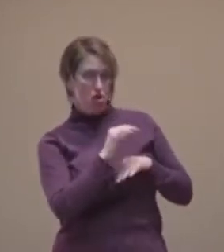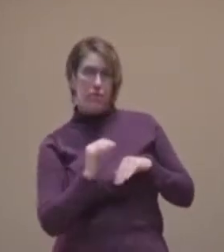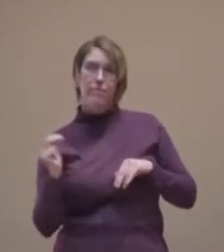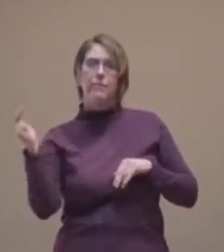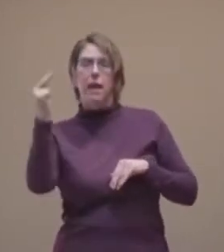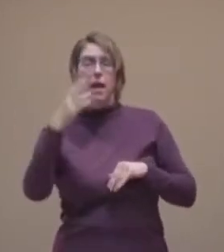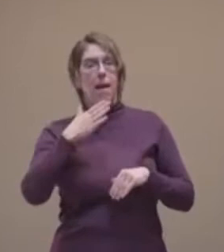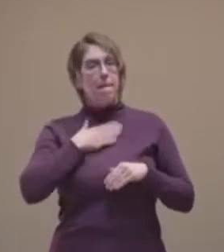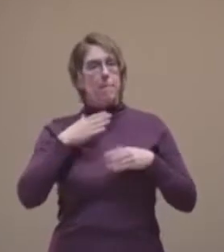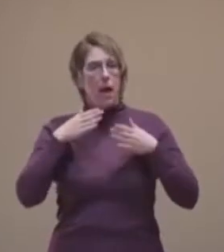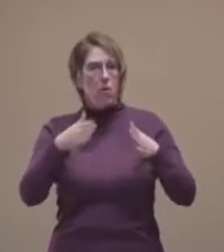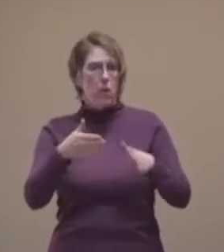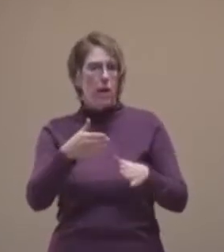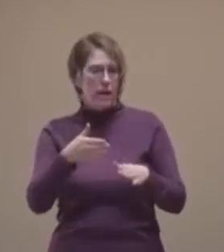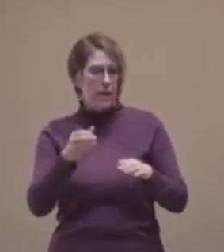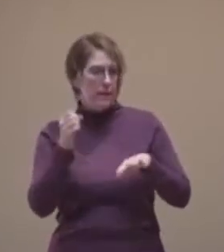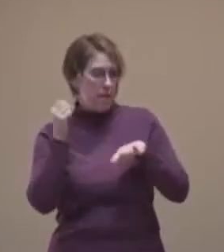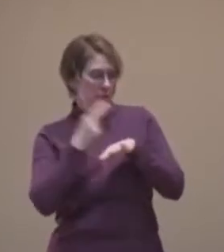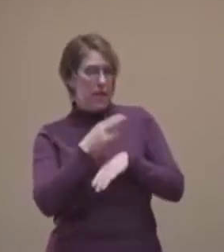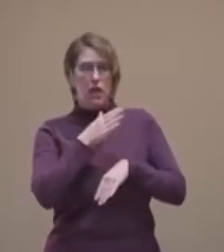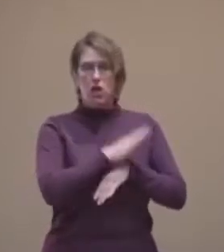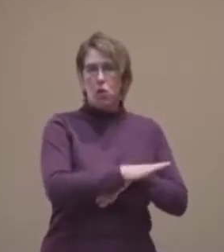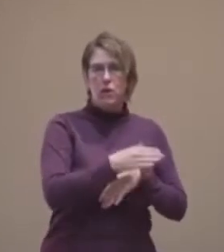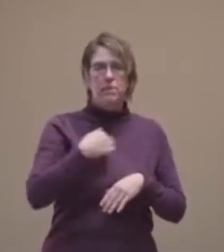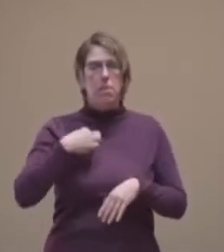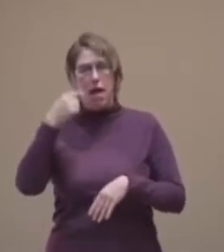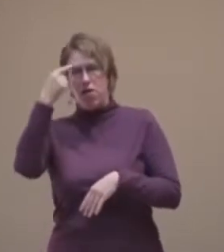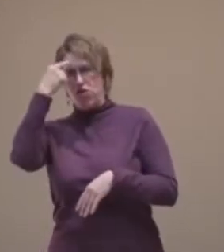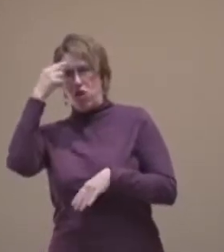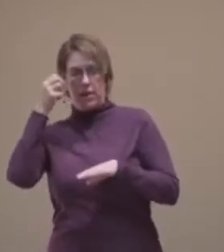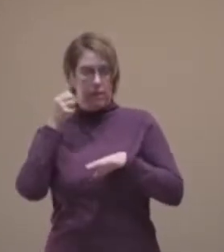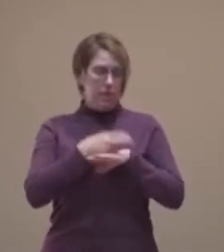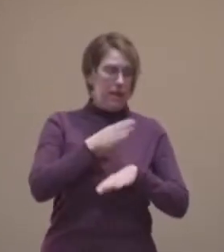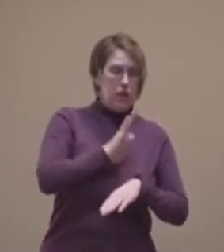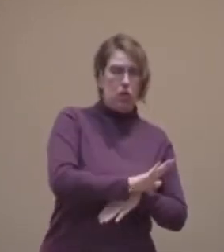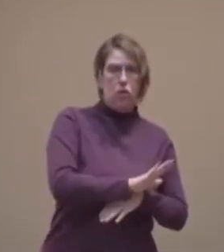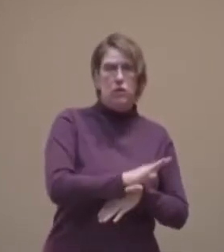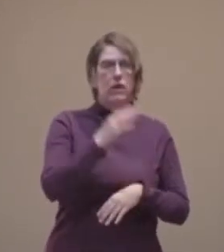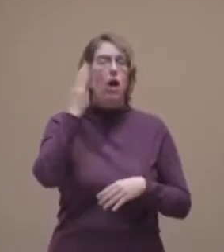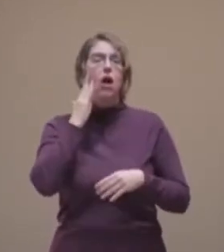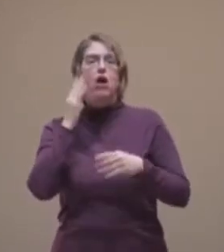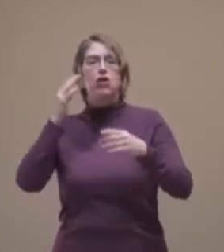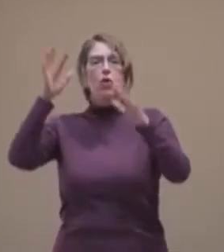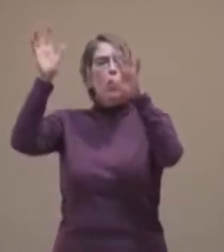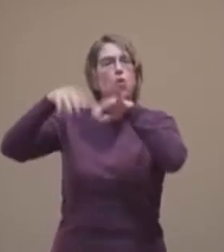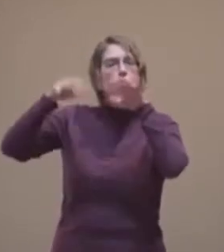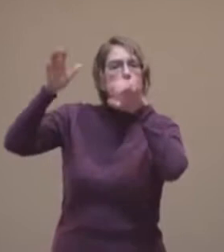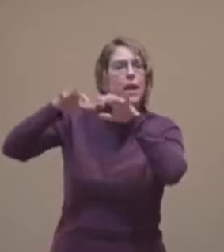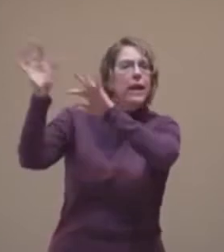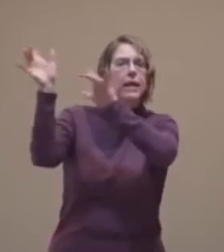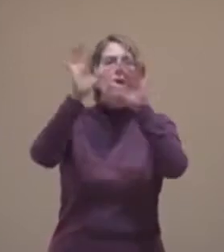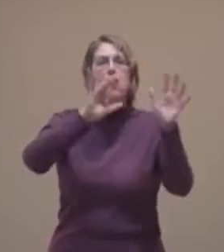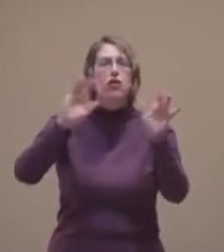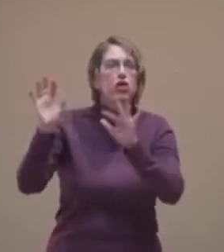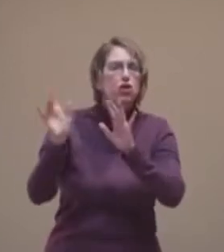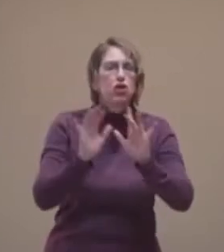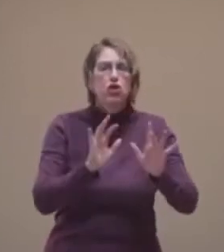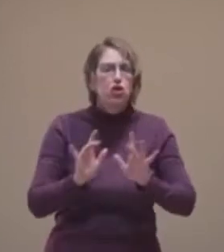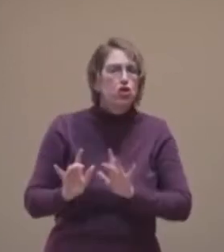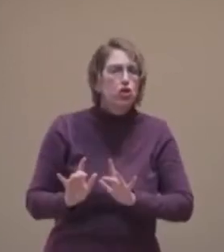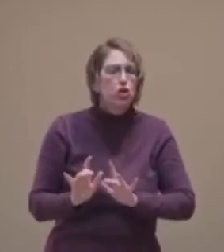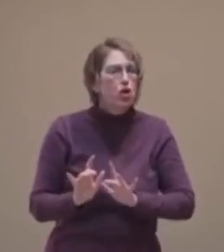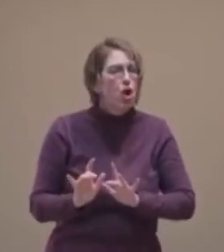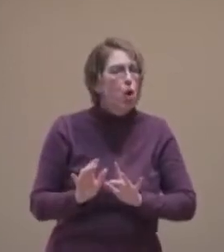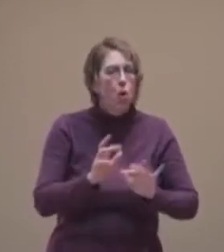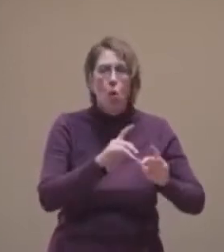than your ways, and my thoughts than your thoughts. For as the rain and the snow come down from heaven, and do not return